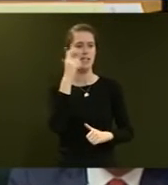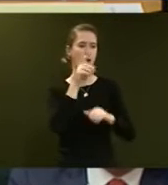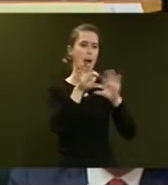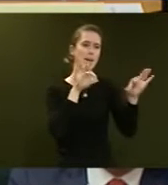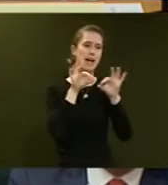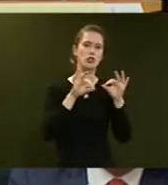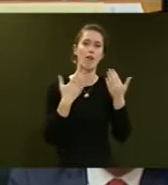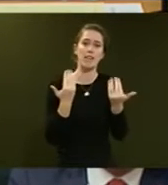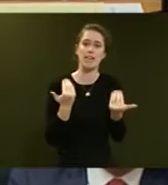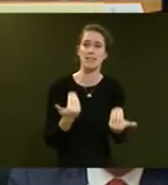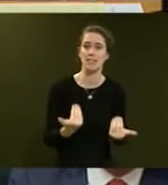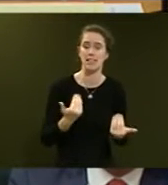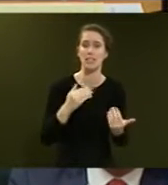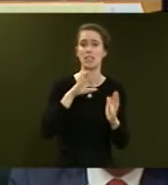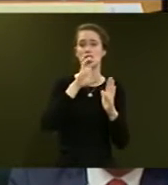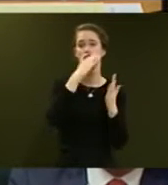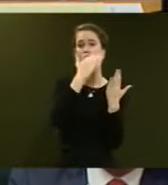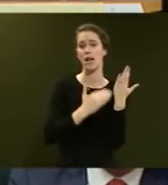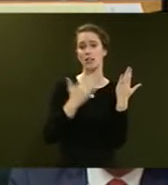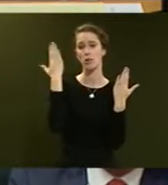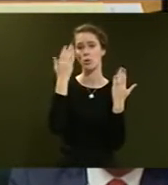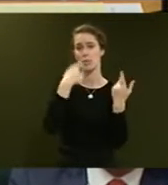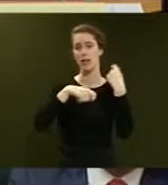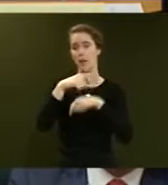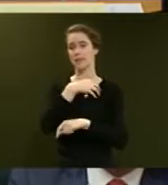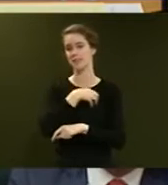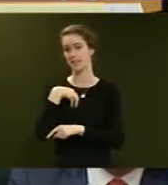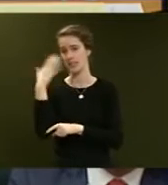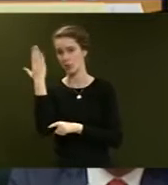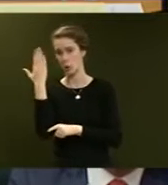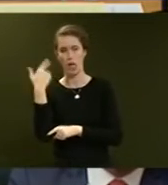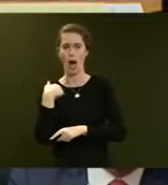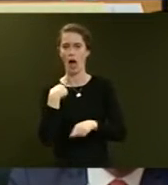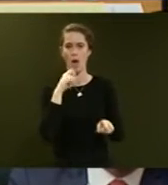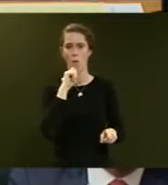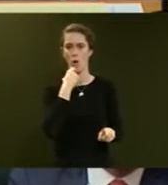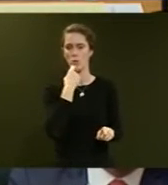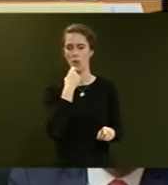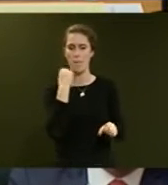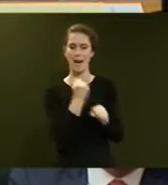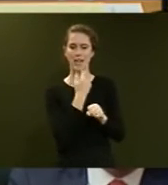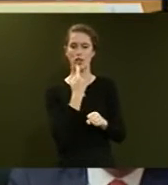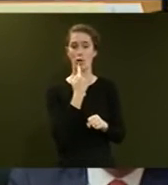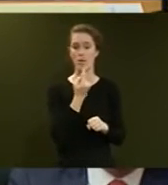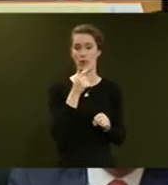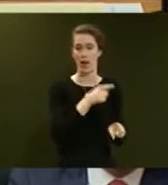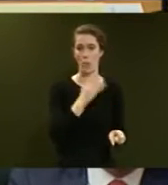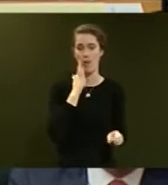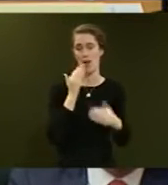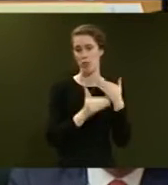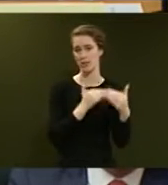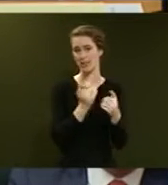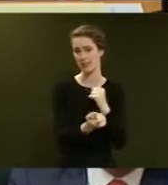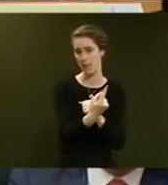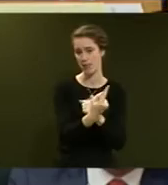the existing charter schools to become state schools, and I'm not going to make comment on that while that process is